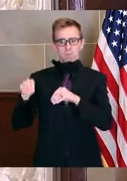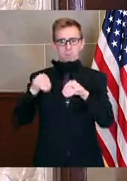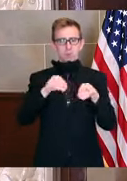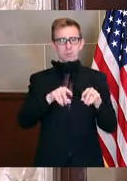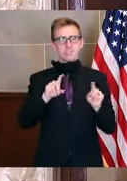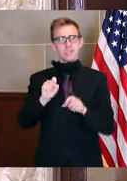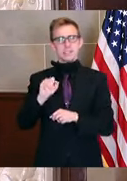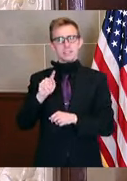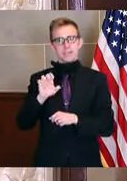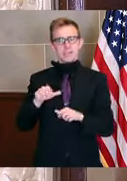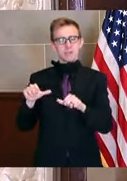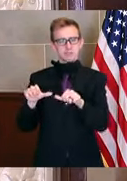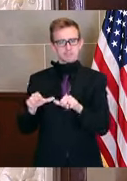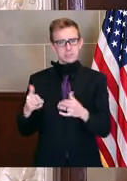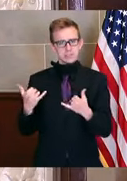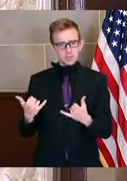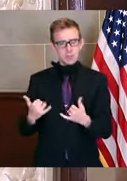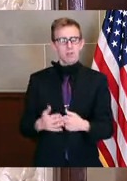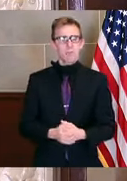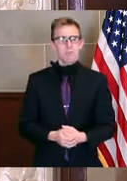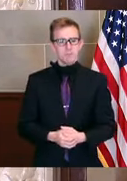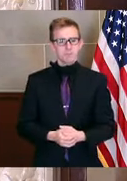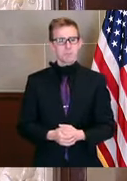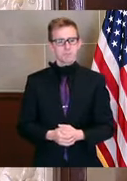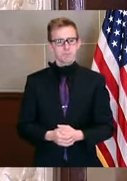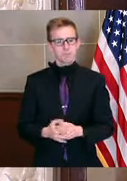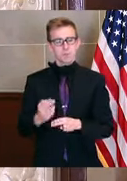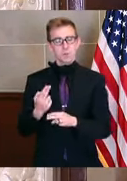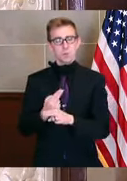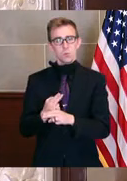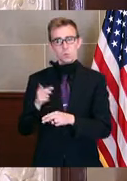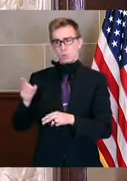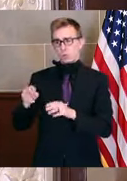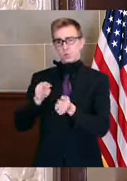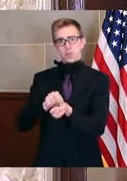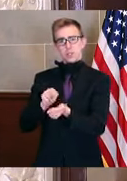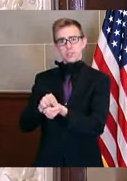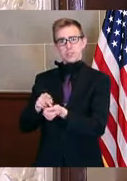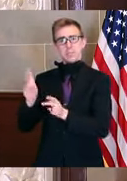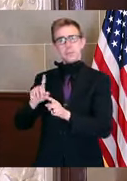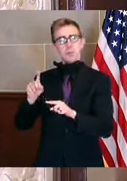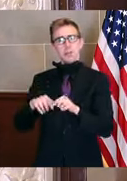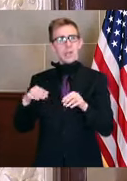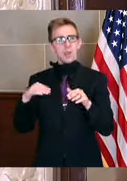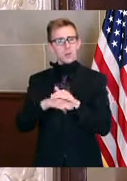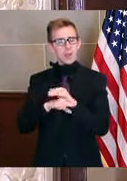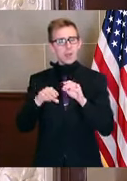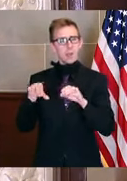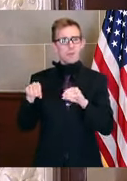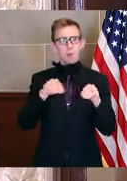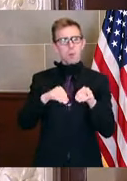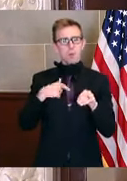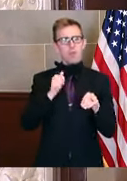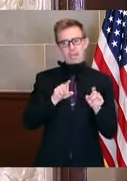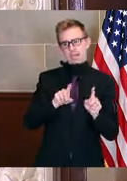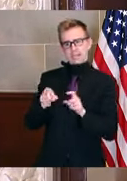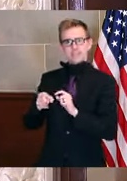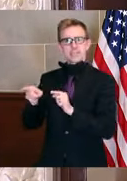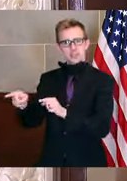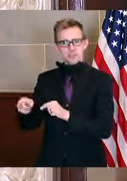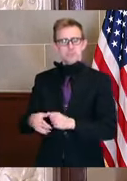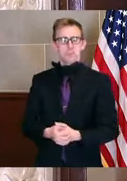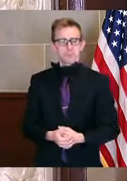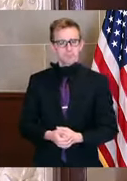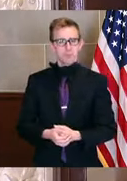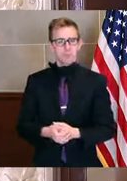where we go out and using Affinia as nurses, we test people who can't get into our mobile testing sites. So that's a long answer to